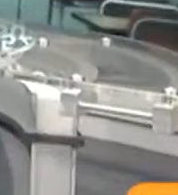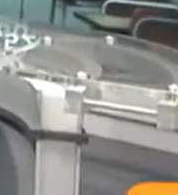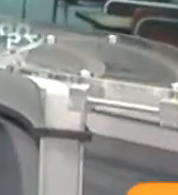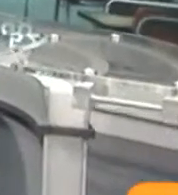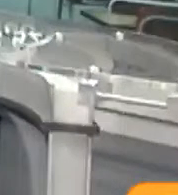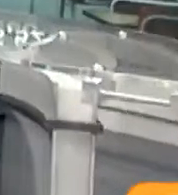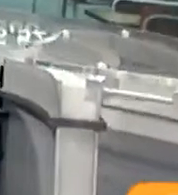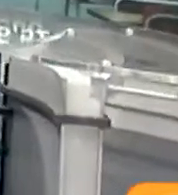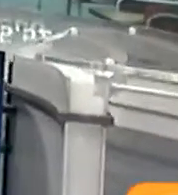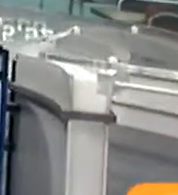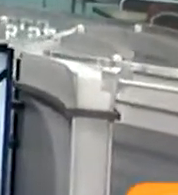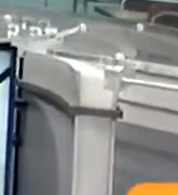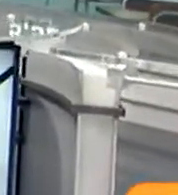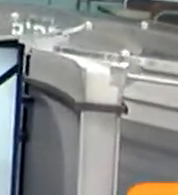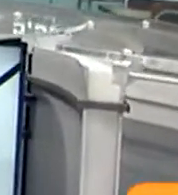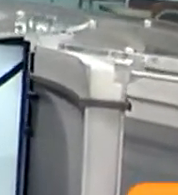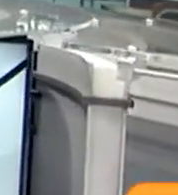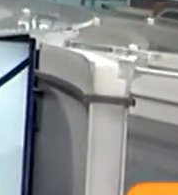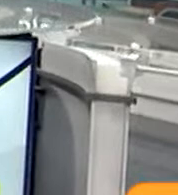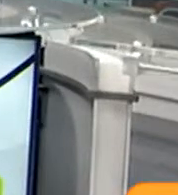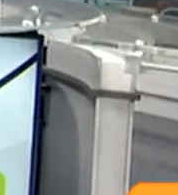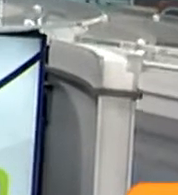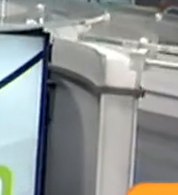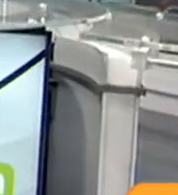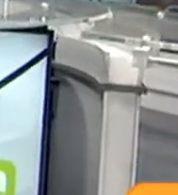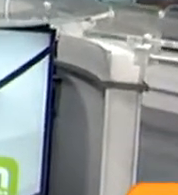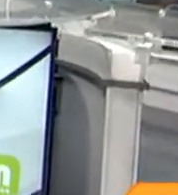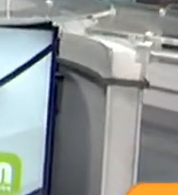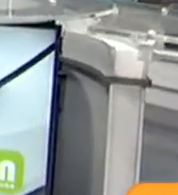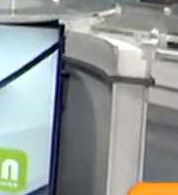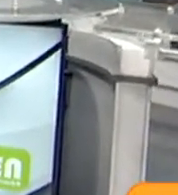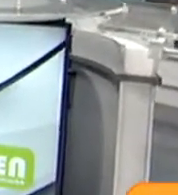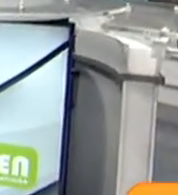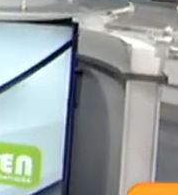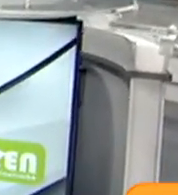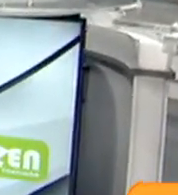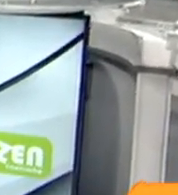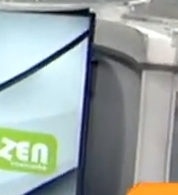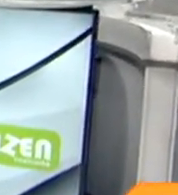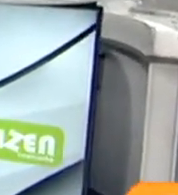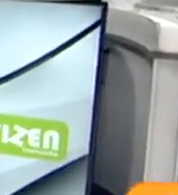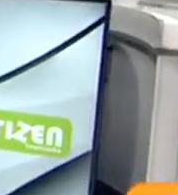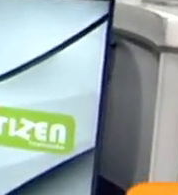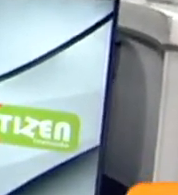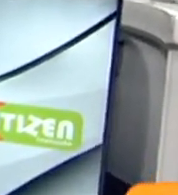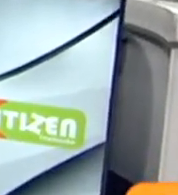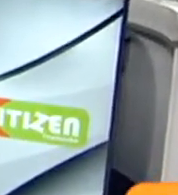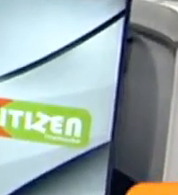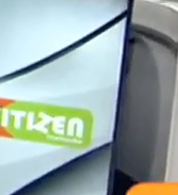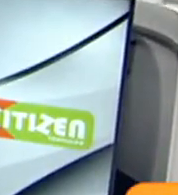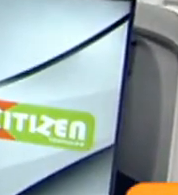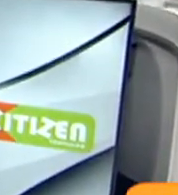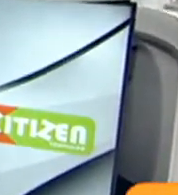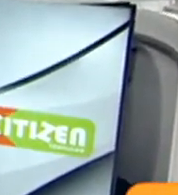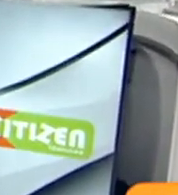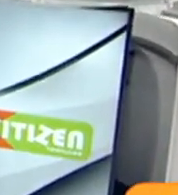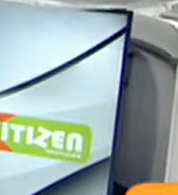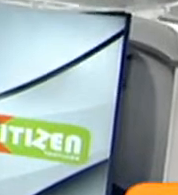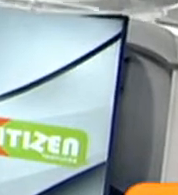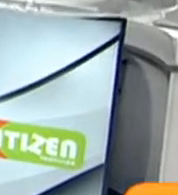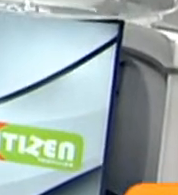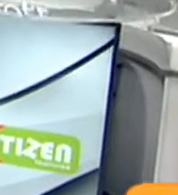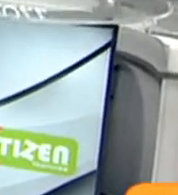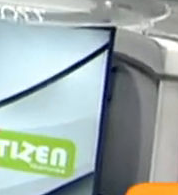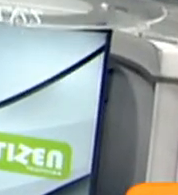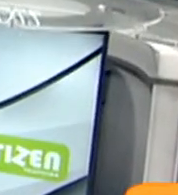,500 is those that were placed. For Diploma and Secondary Teachers, well, it